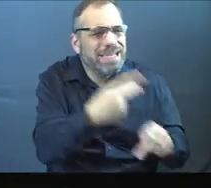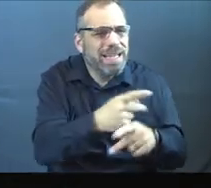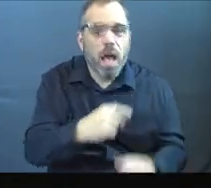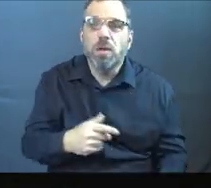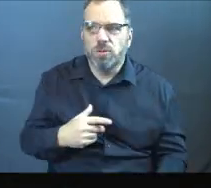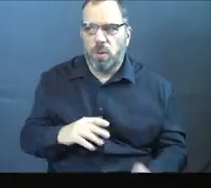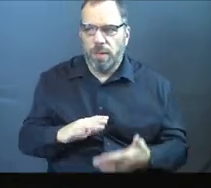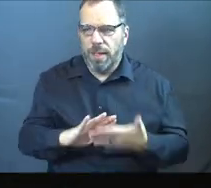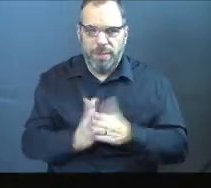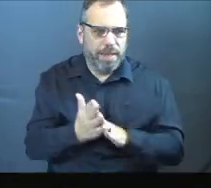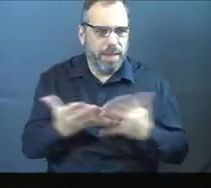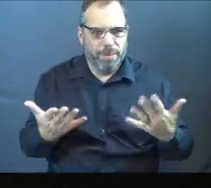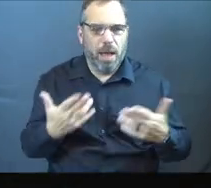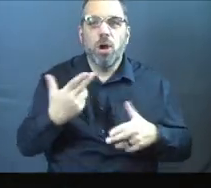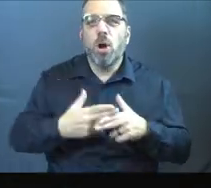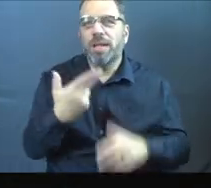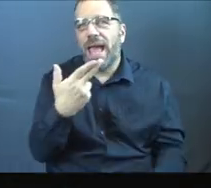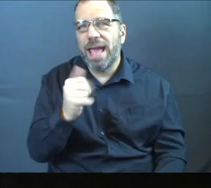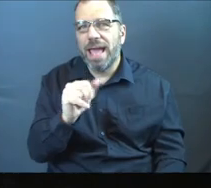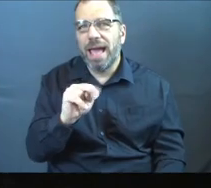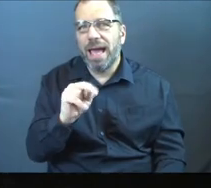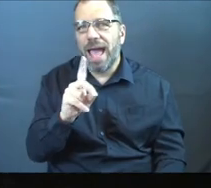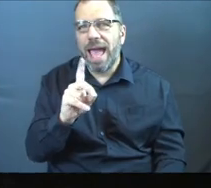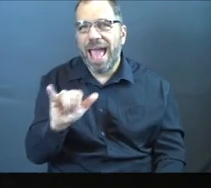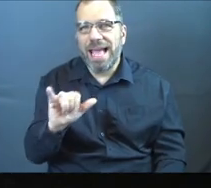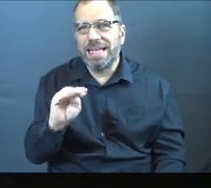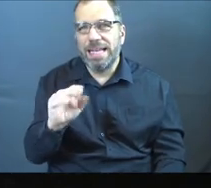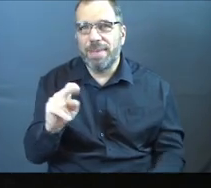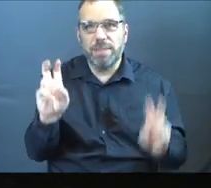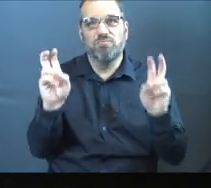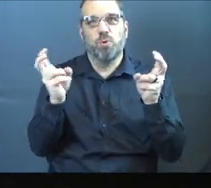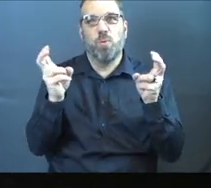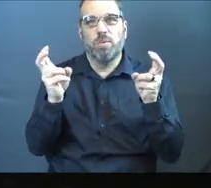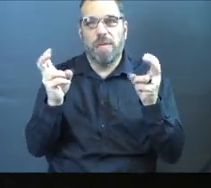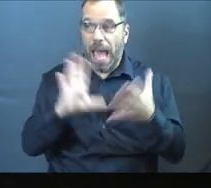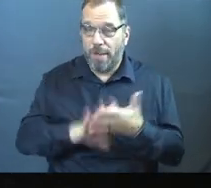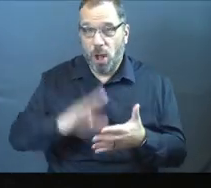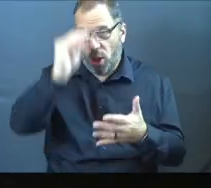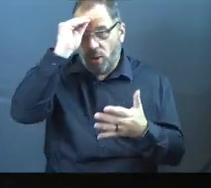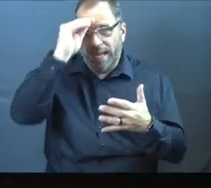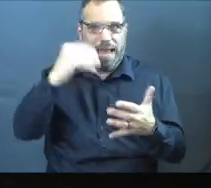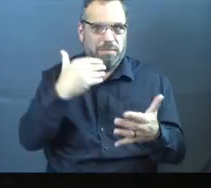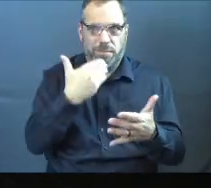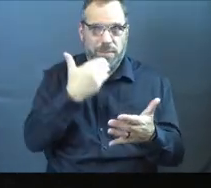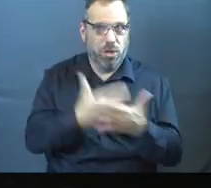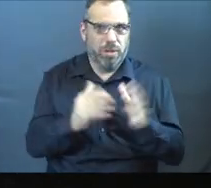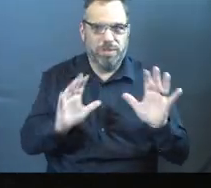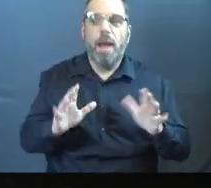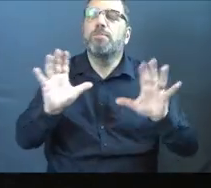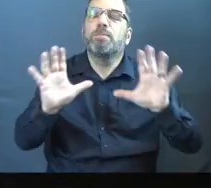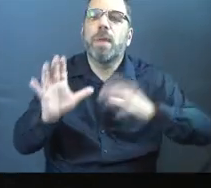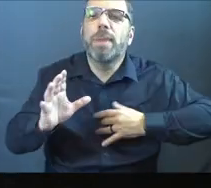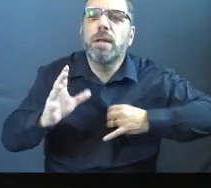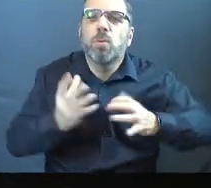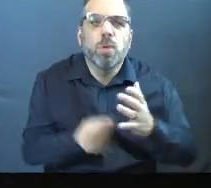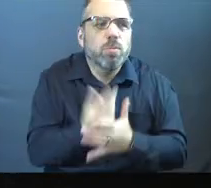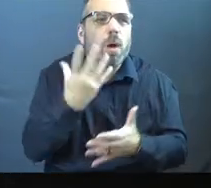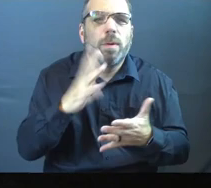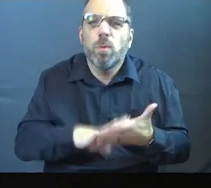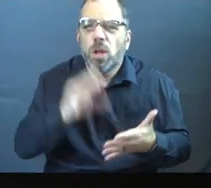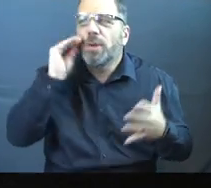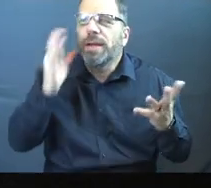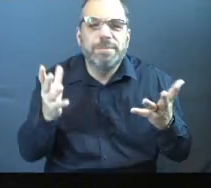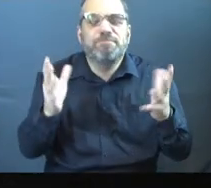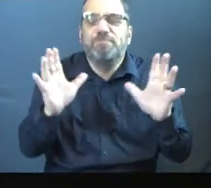I've had to learn how to become a handyman. And that's quotes because I'm learning and I'm not super good at it, okay? But we're growing. We're learning.